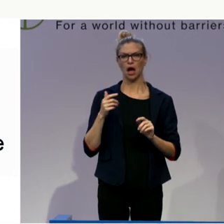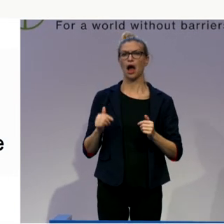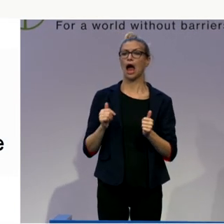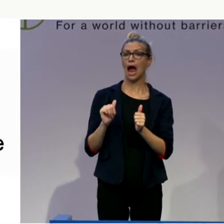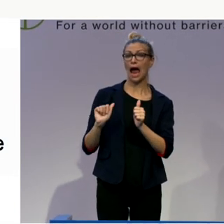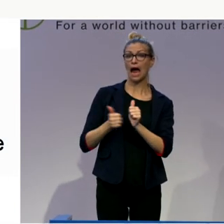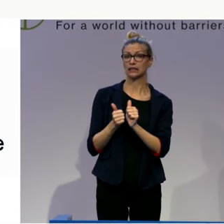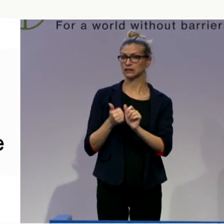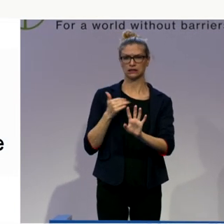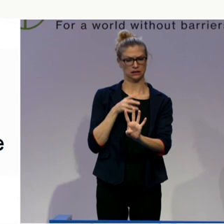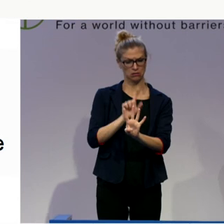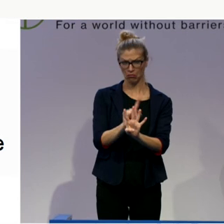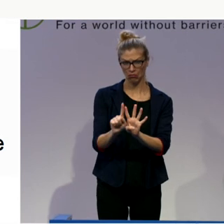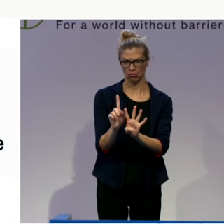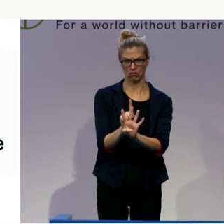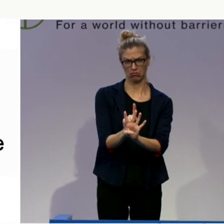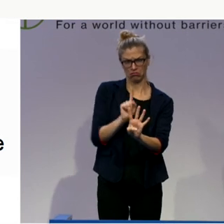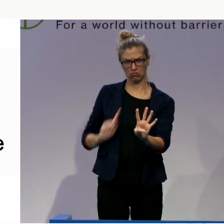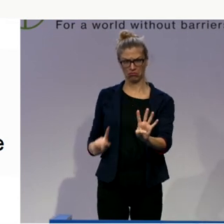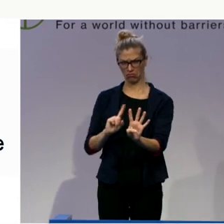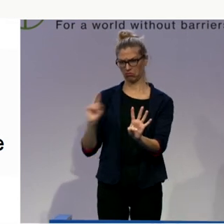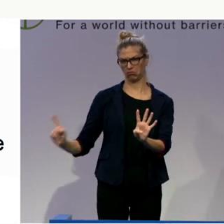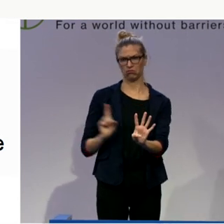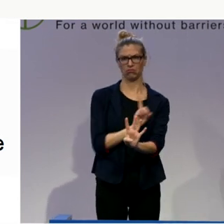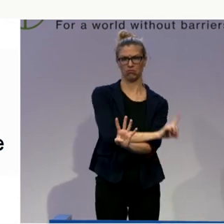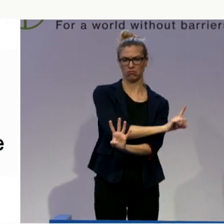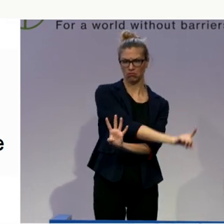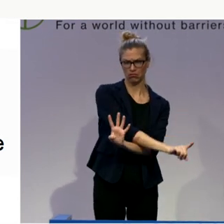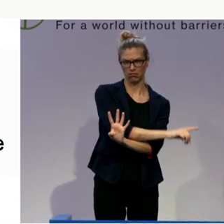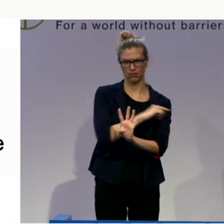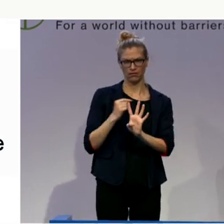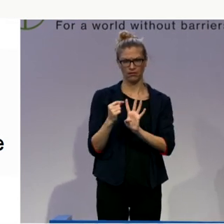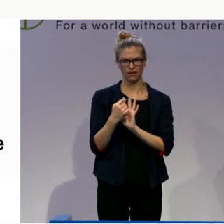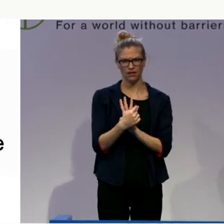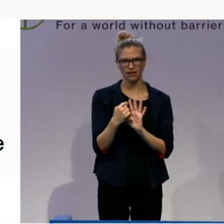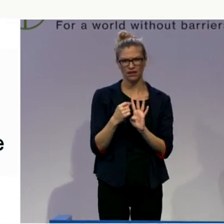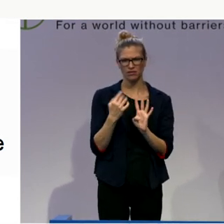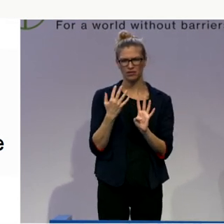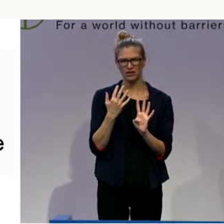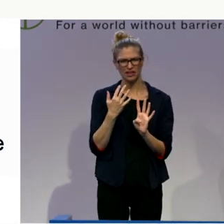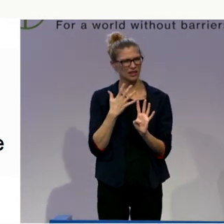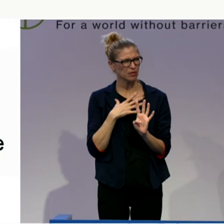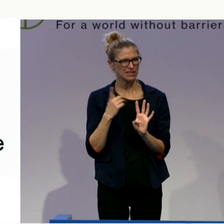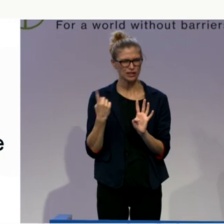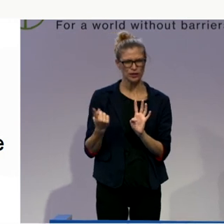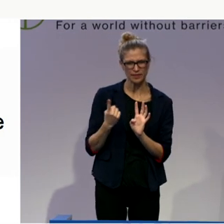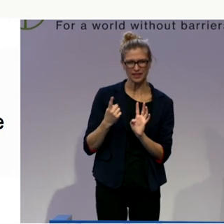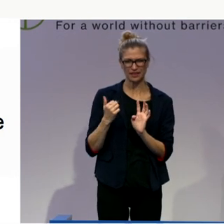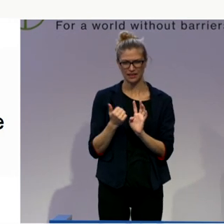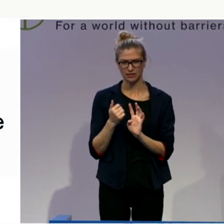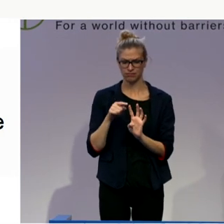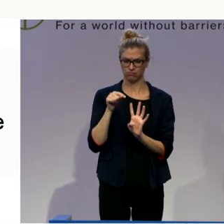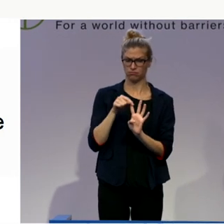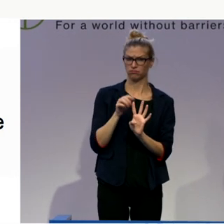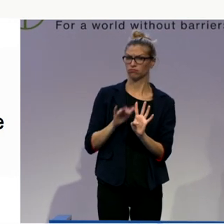person, a self-advocate, he would, when he wanted to have support, he would go back and ask